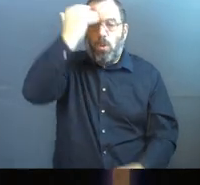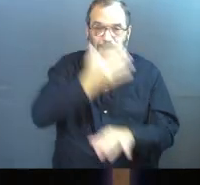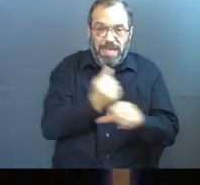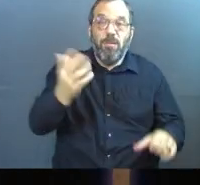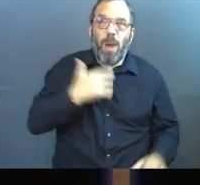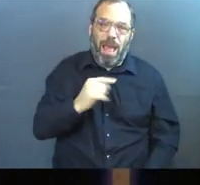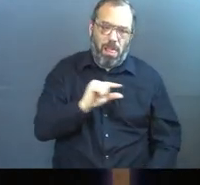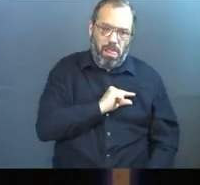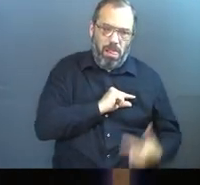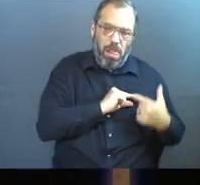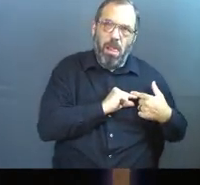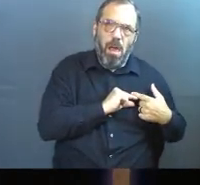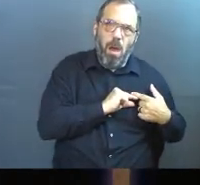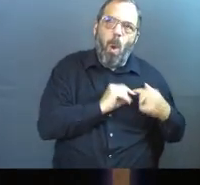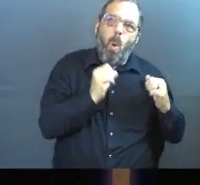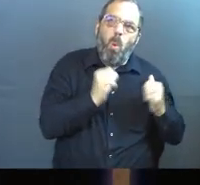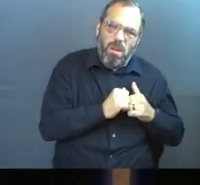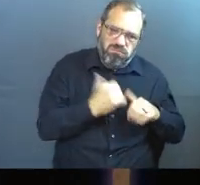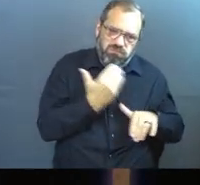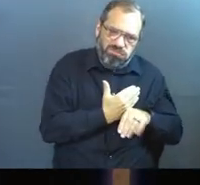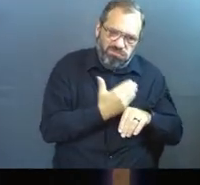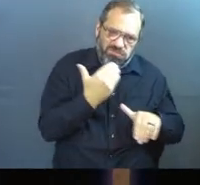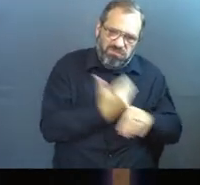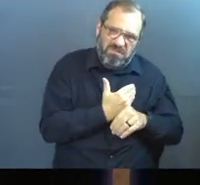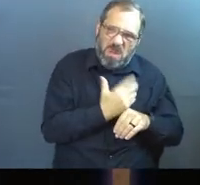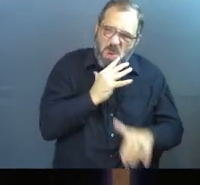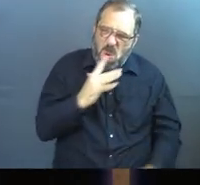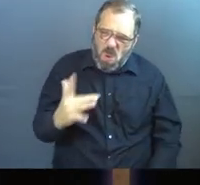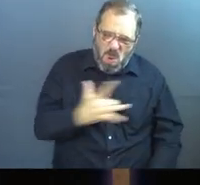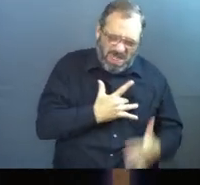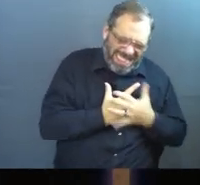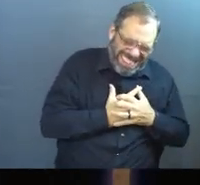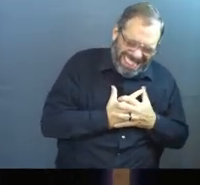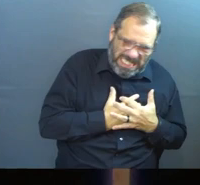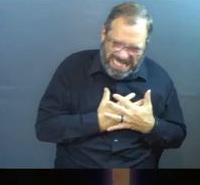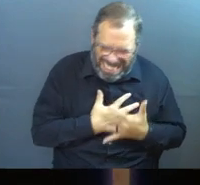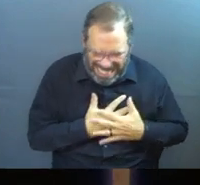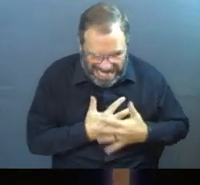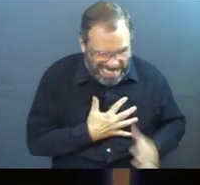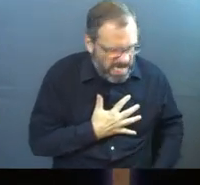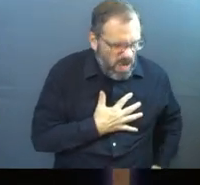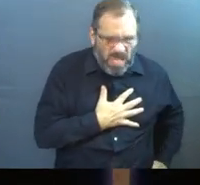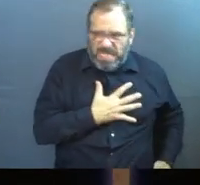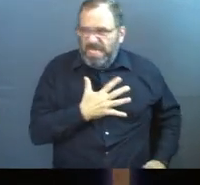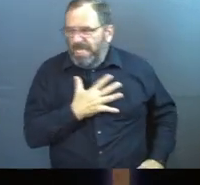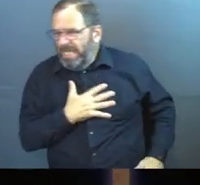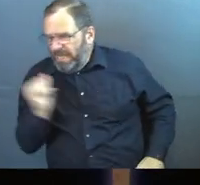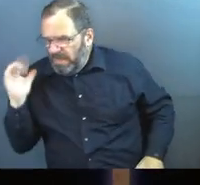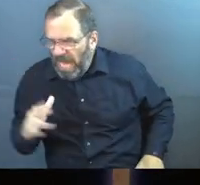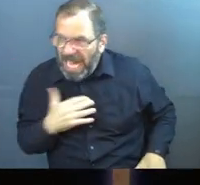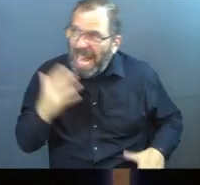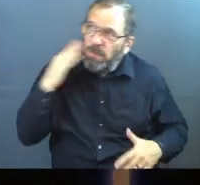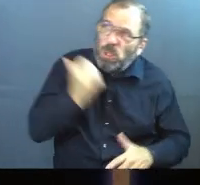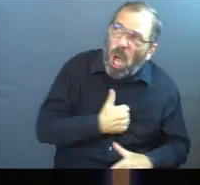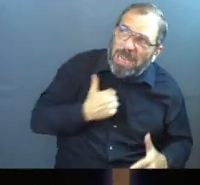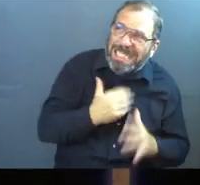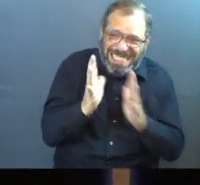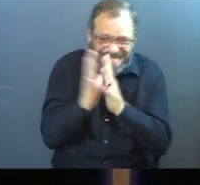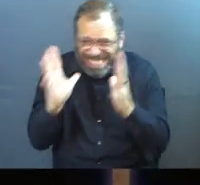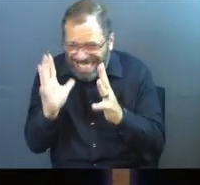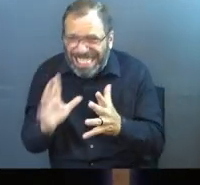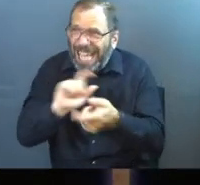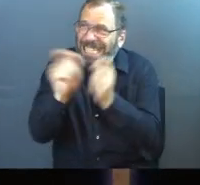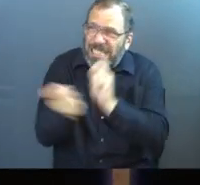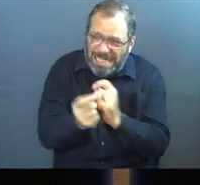saved because the conviction is with you and it bothers you right down to the ground. You can't just live in rebellion against God without driving you mad.